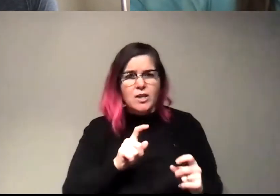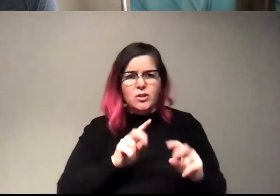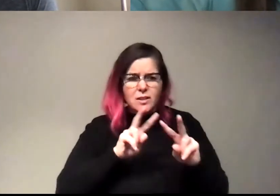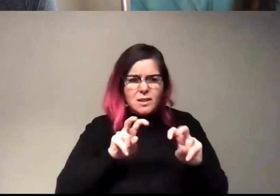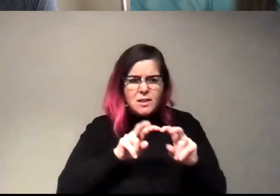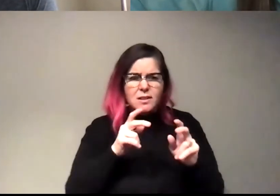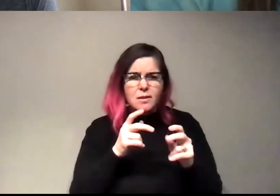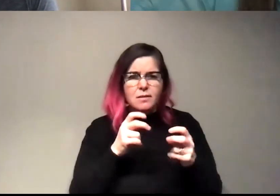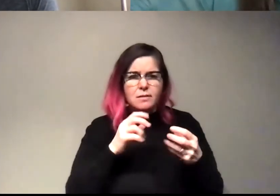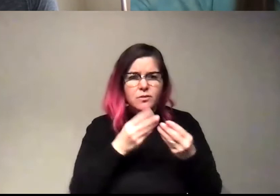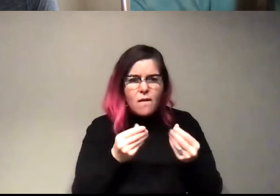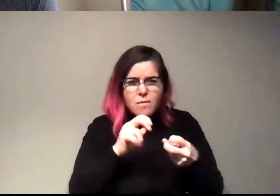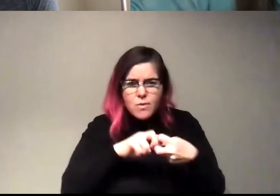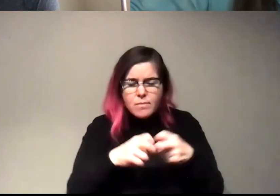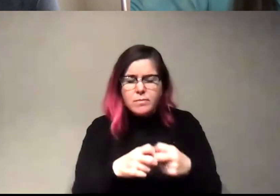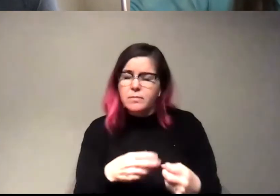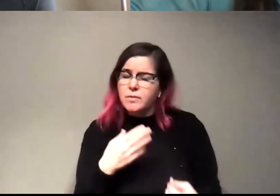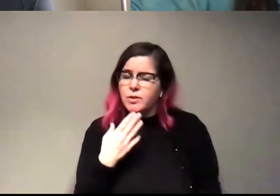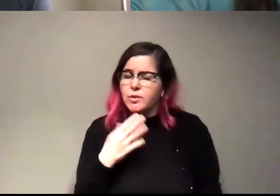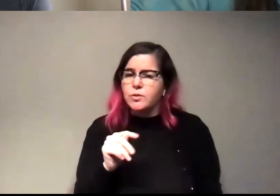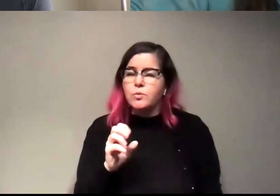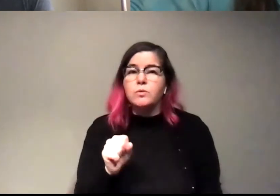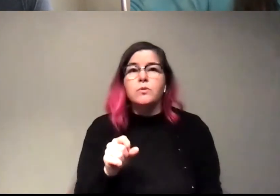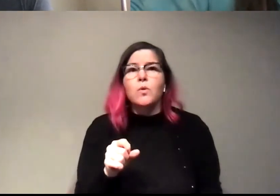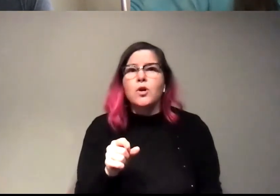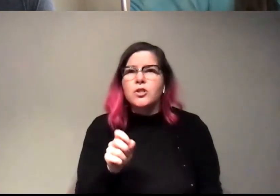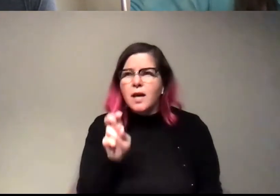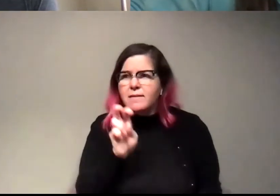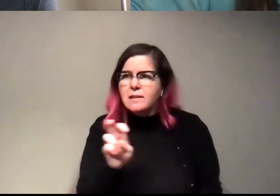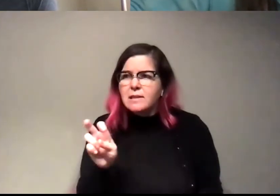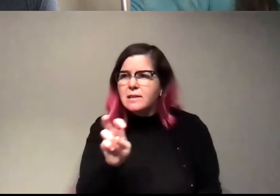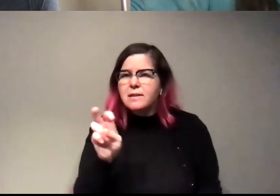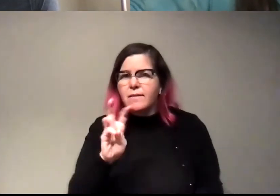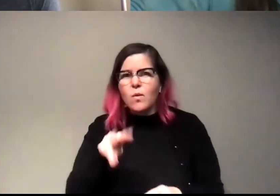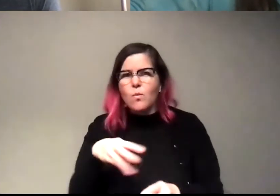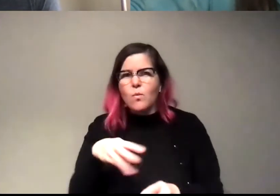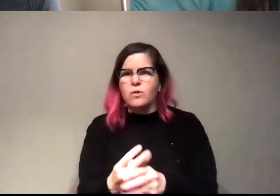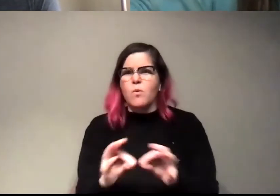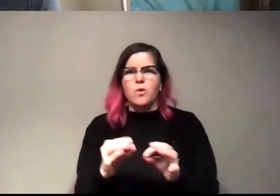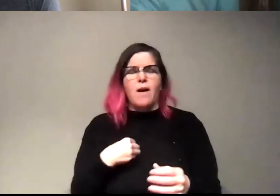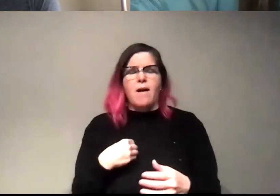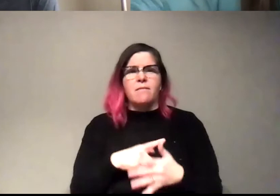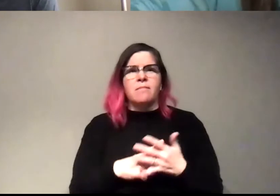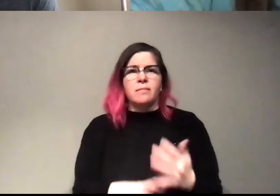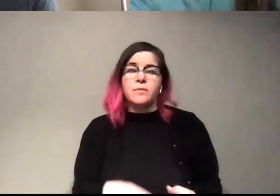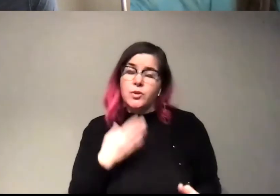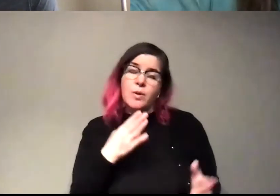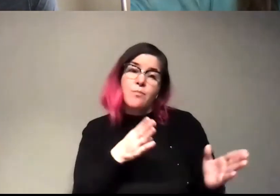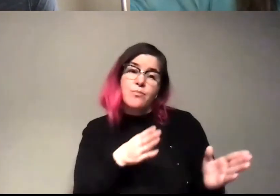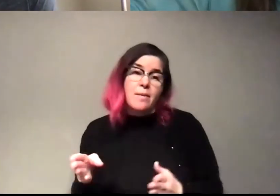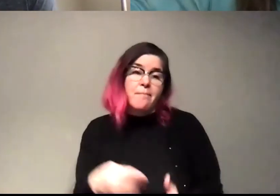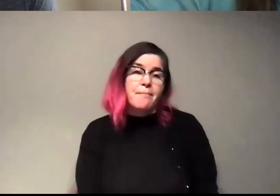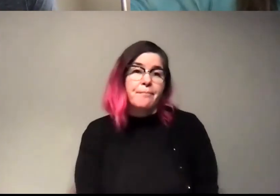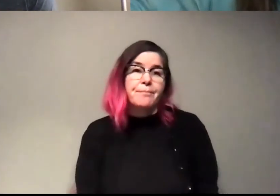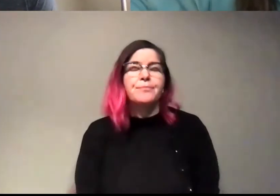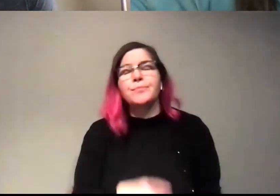solving problems, for sure. Or navigating the world, even. I think, I think it would be, you know, great preparation. So, yeah, that's what I was like, you know,